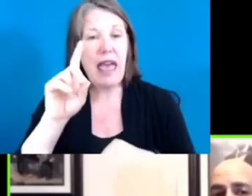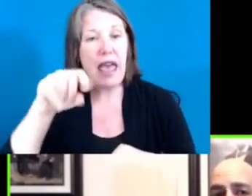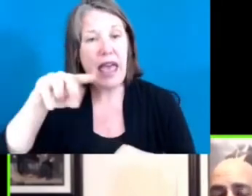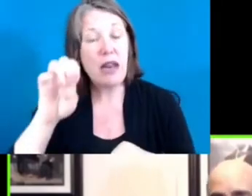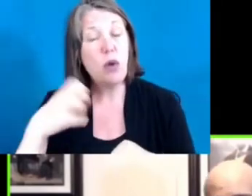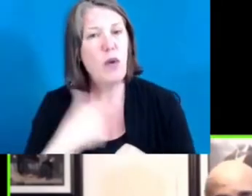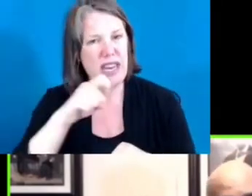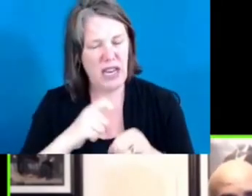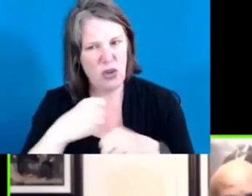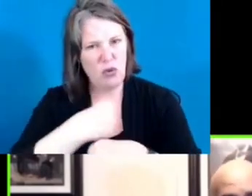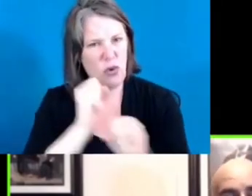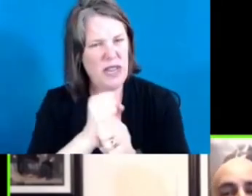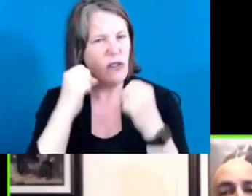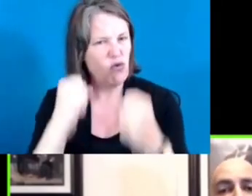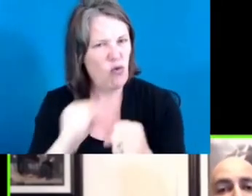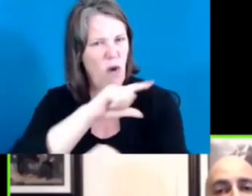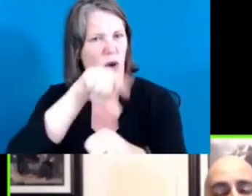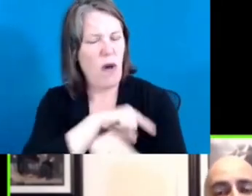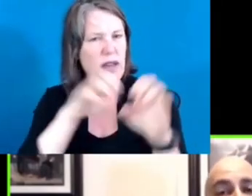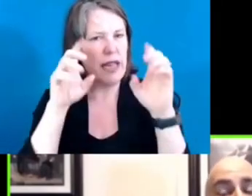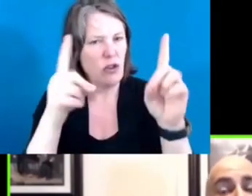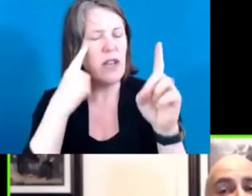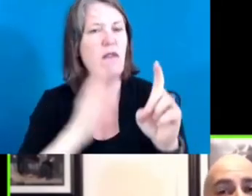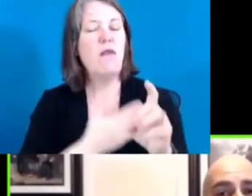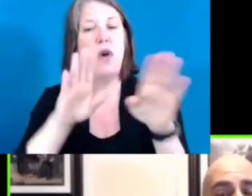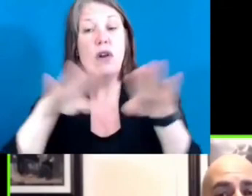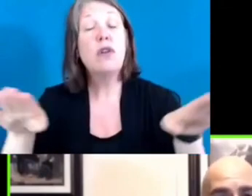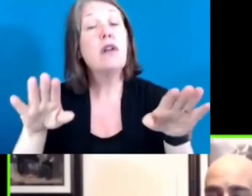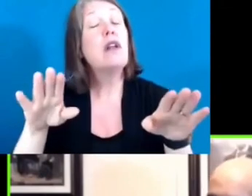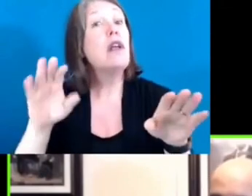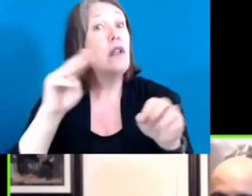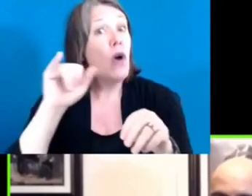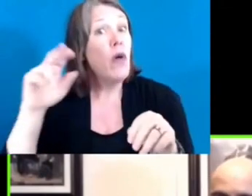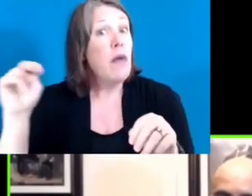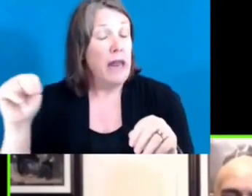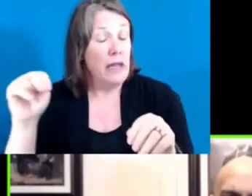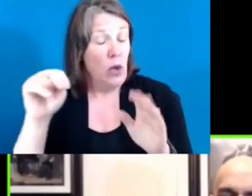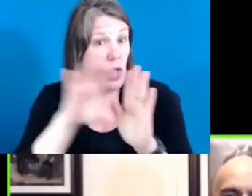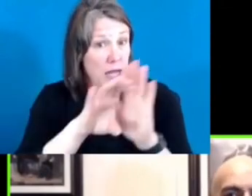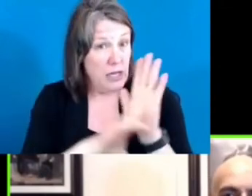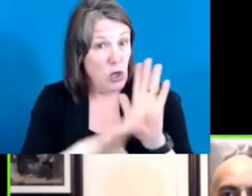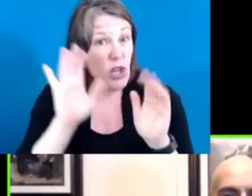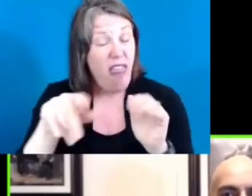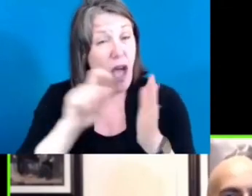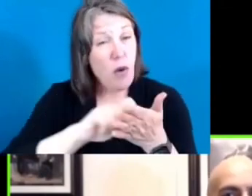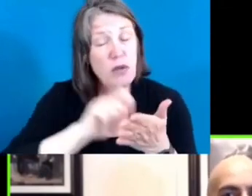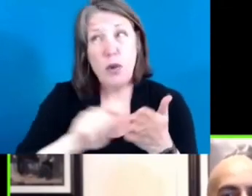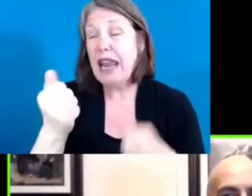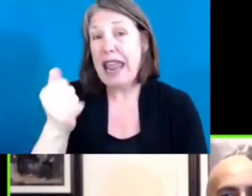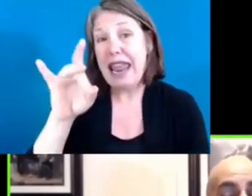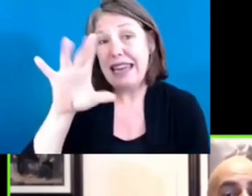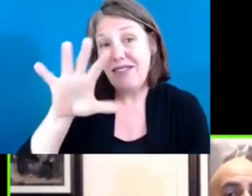Minnesota Constitution, the education provision was written in 1857. And it basically hasn't changed since